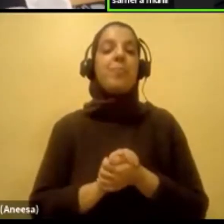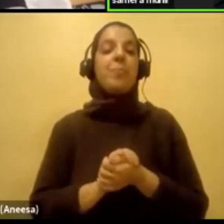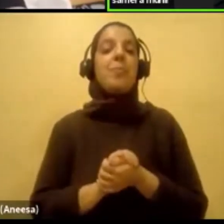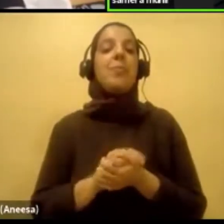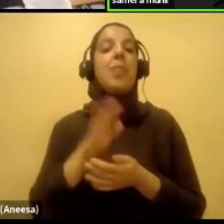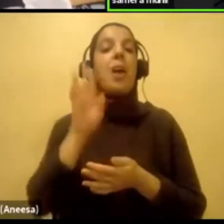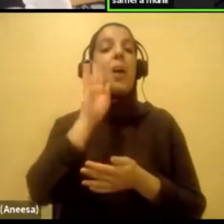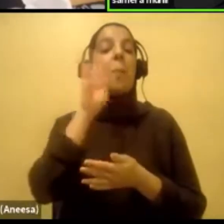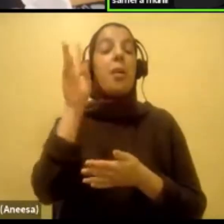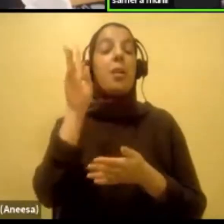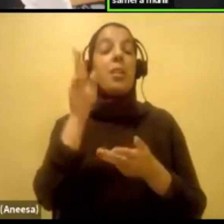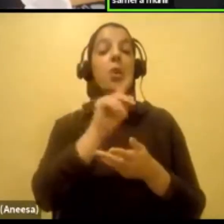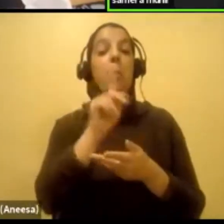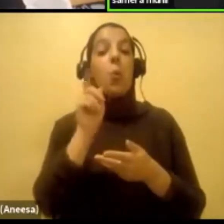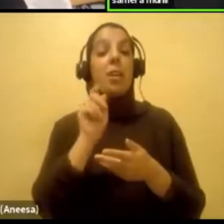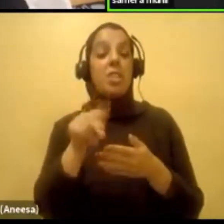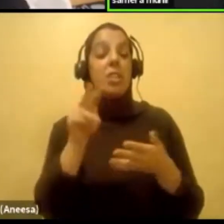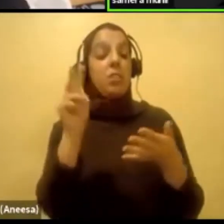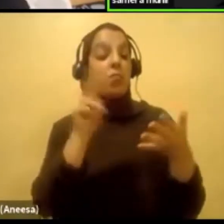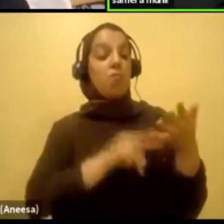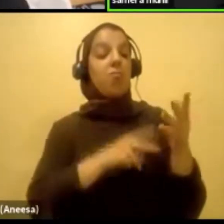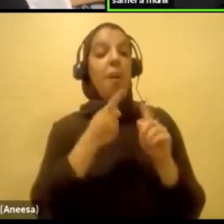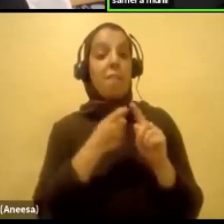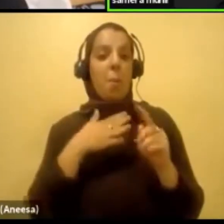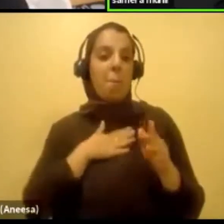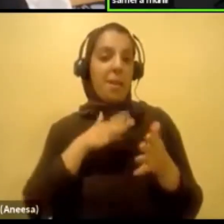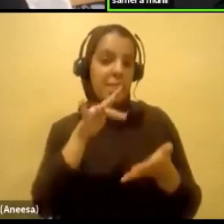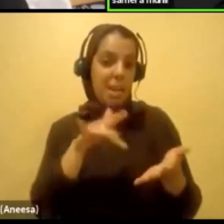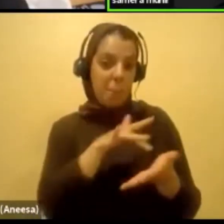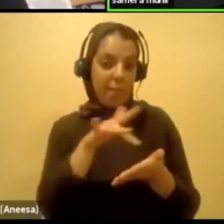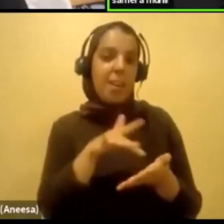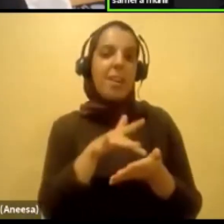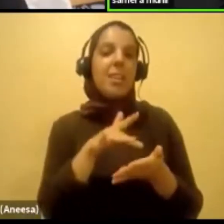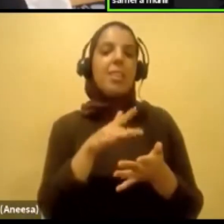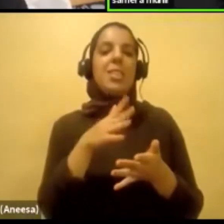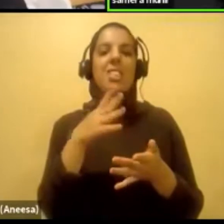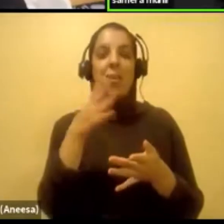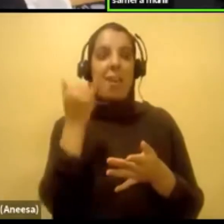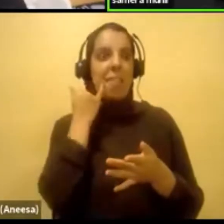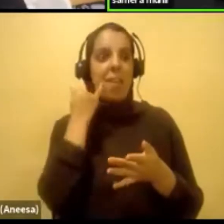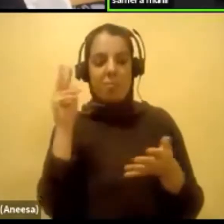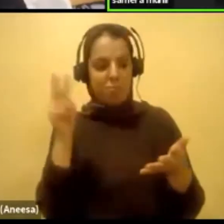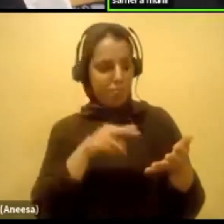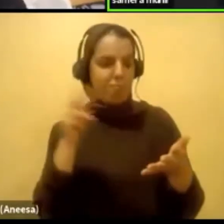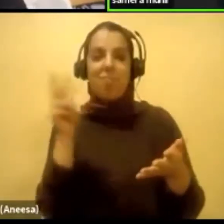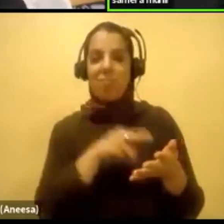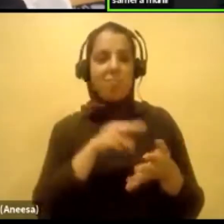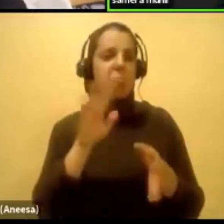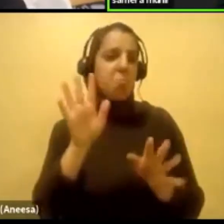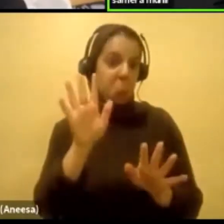reading questions off of my tablet and then so just please don't mind if I look away quickly, okay?